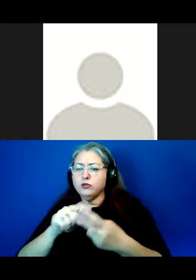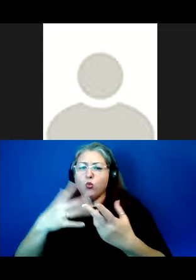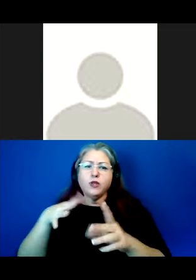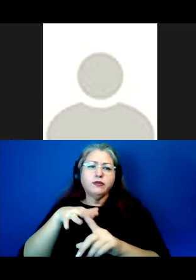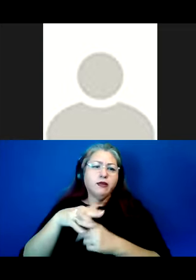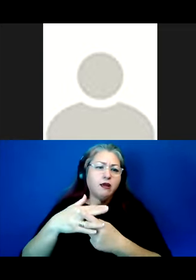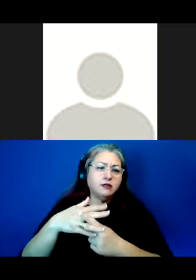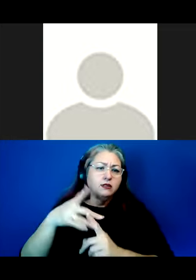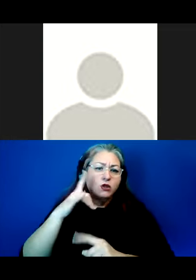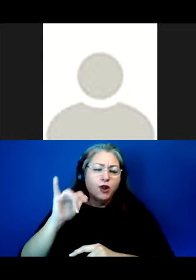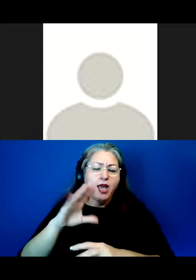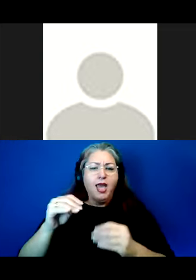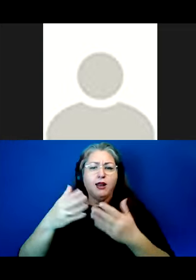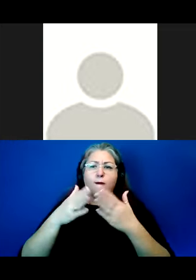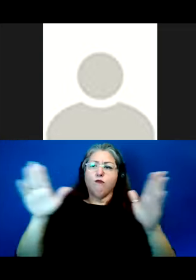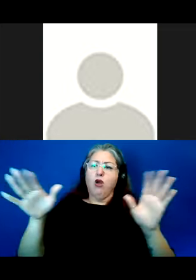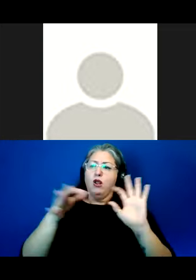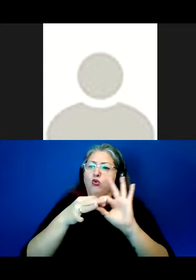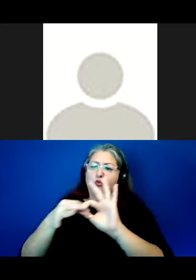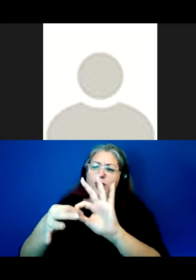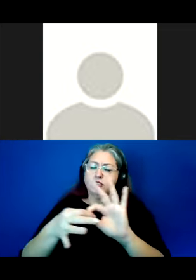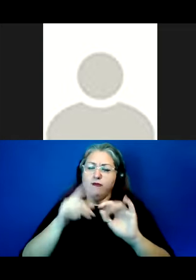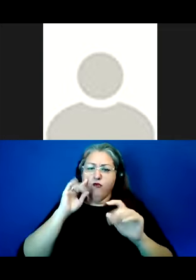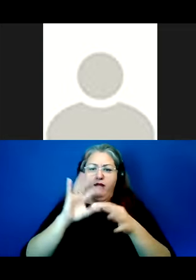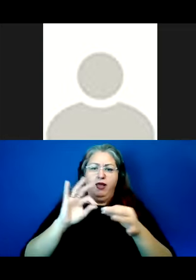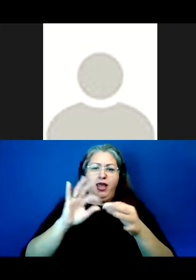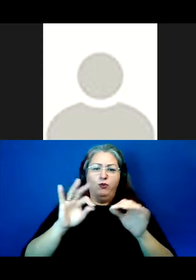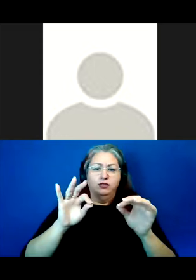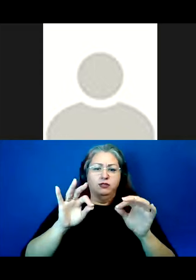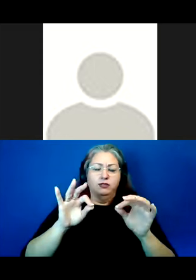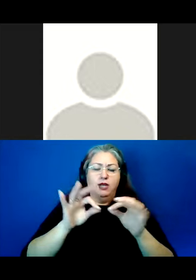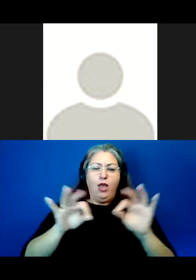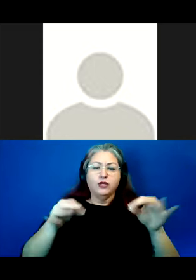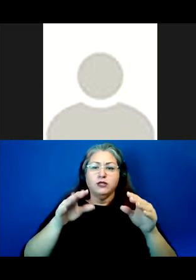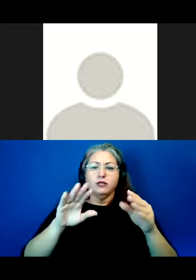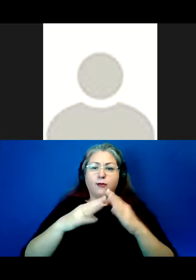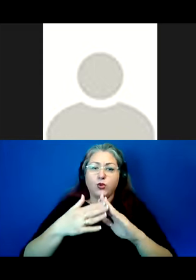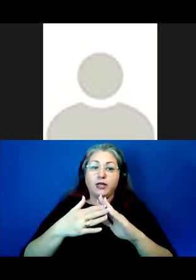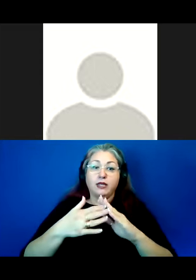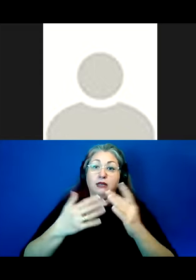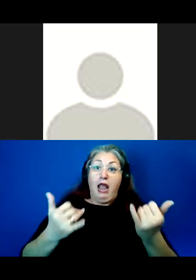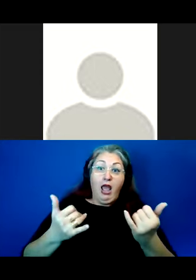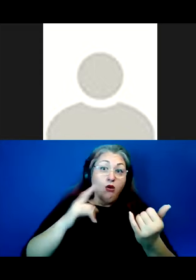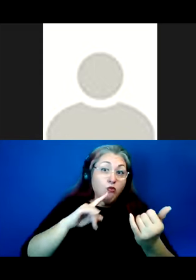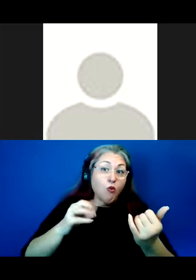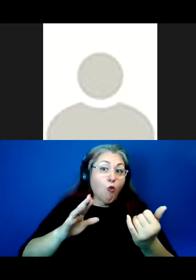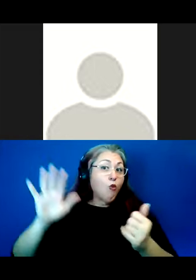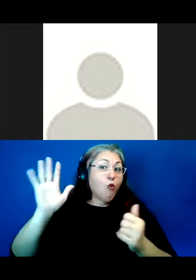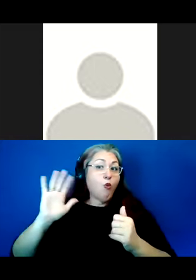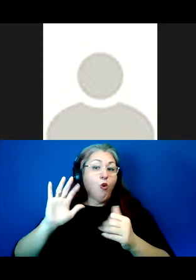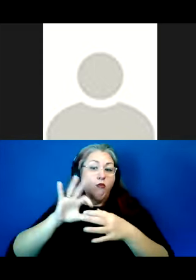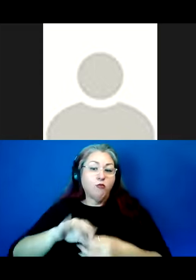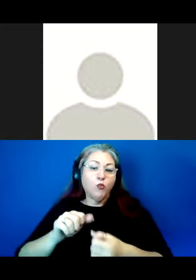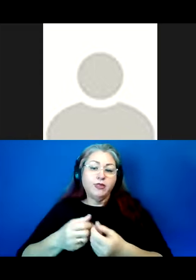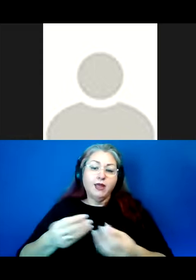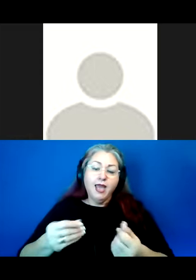was, and what the broader relationships of the language community in question are or were. The land to